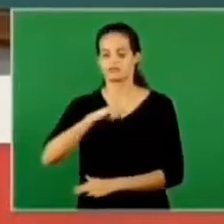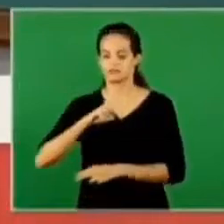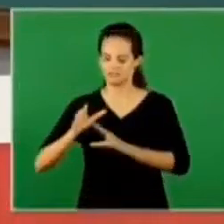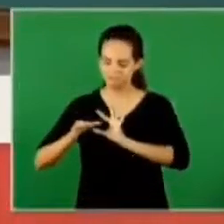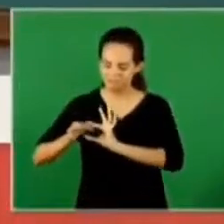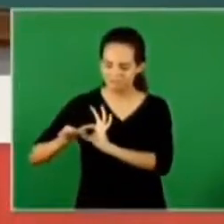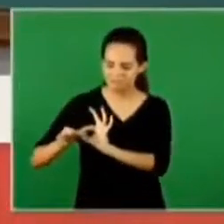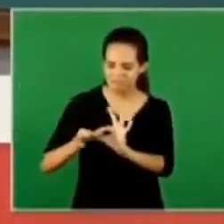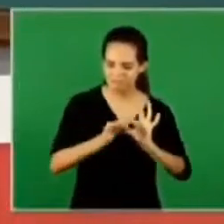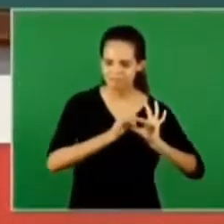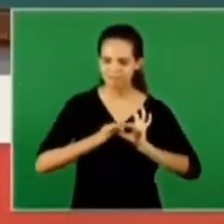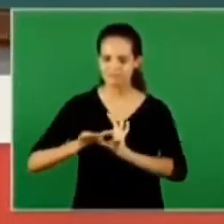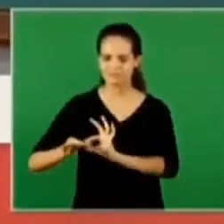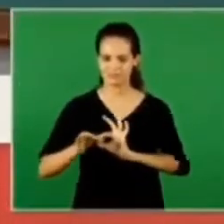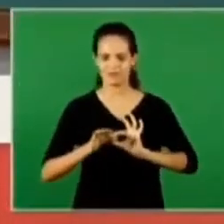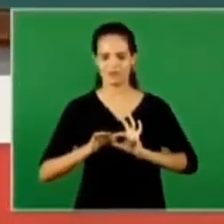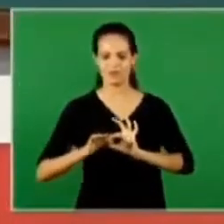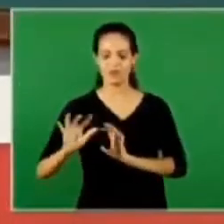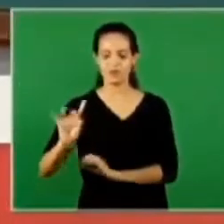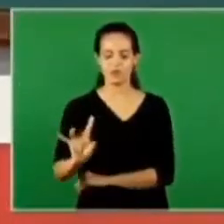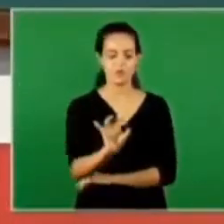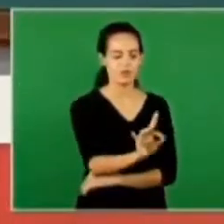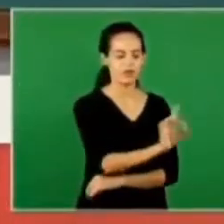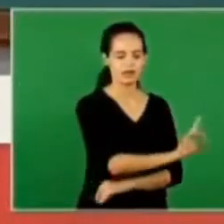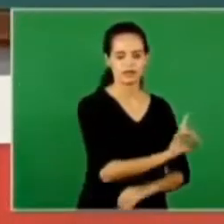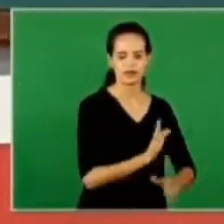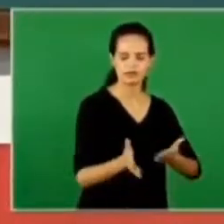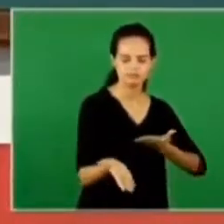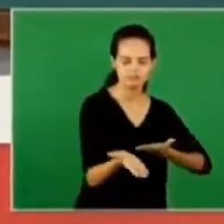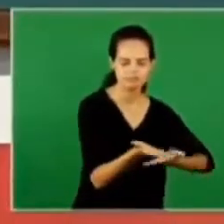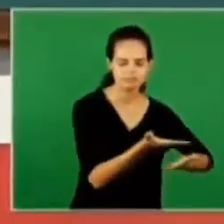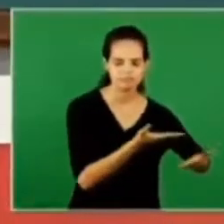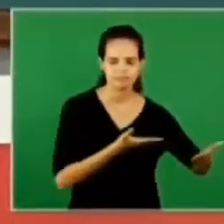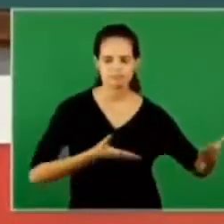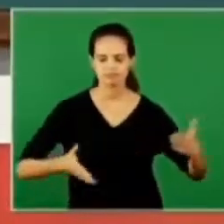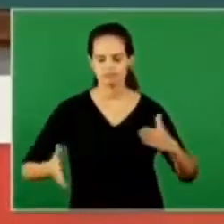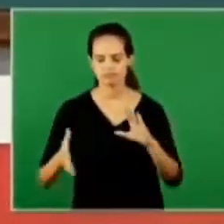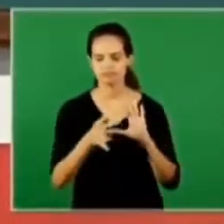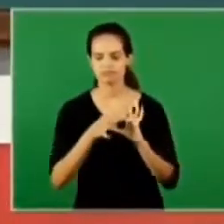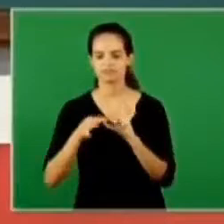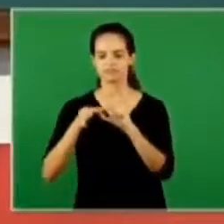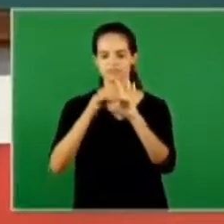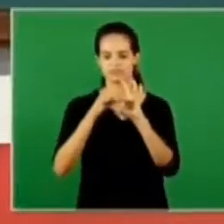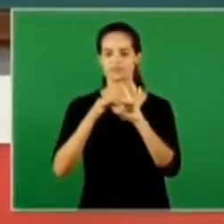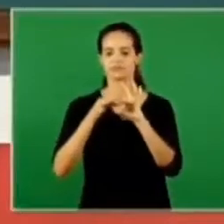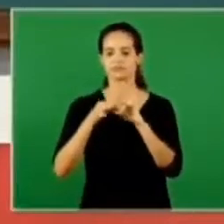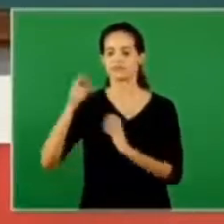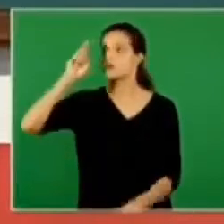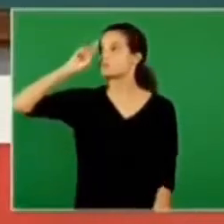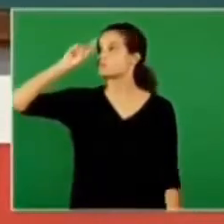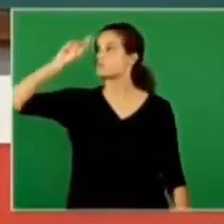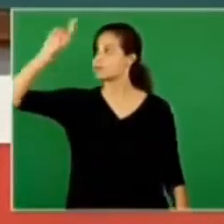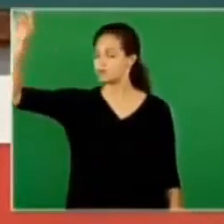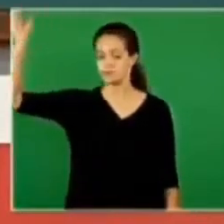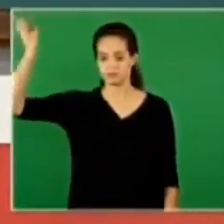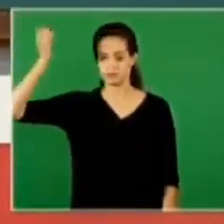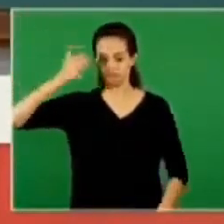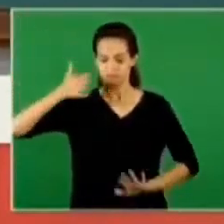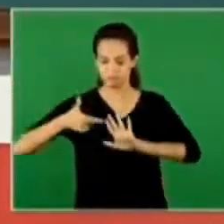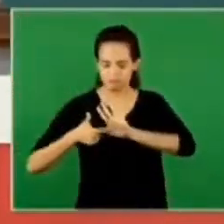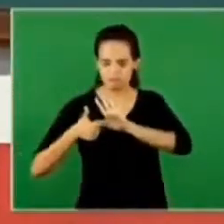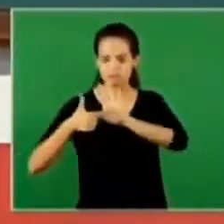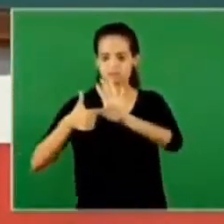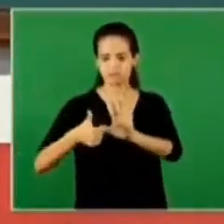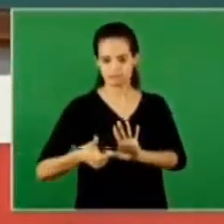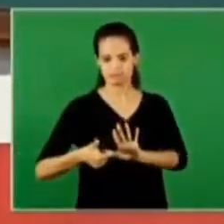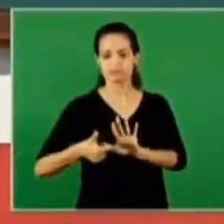fellowship with one another fellowship for what fellowship so jesus can reveal himself so those who